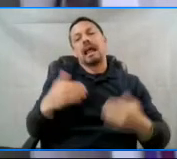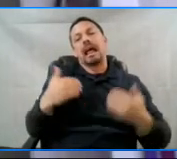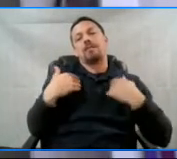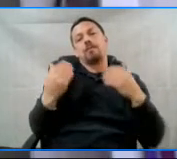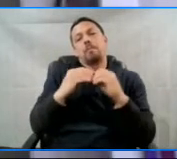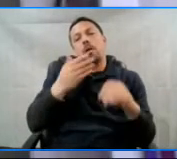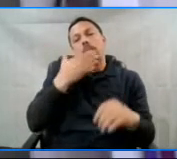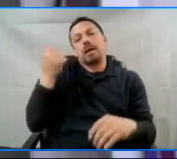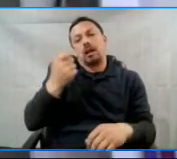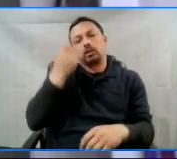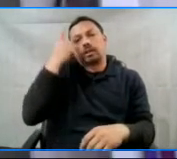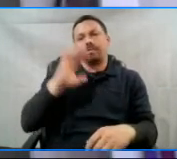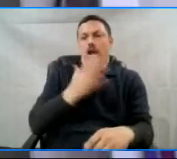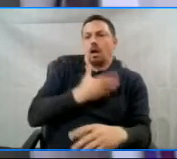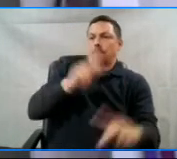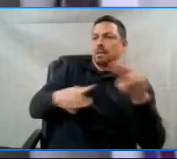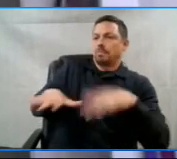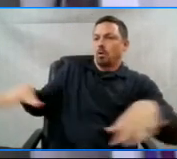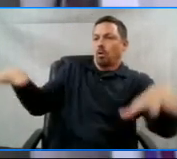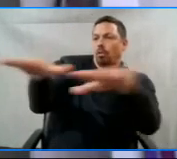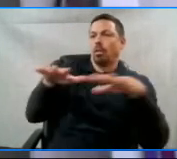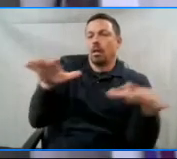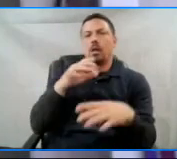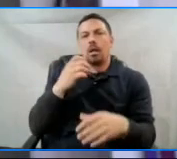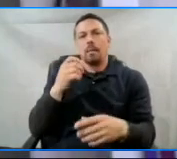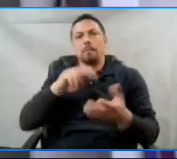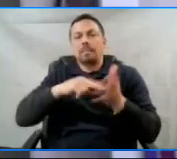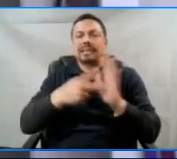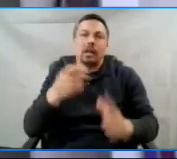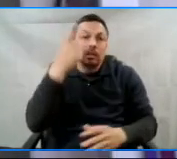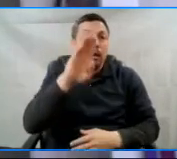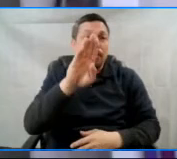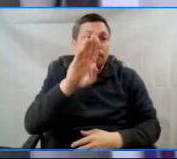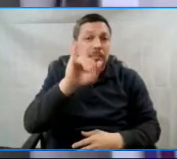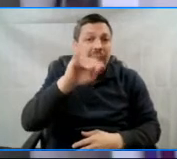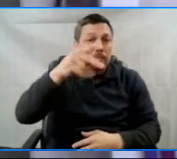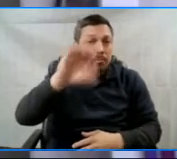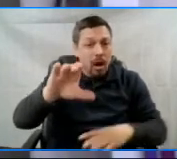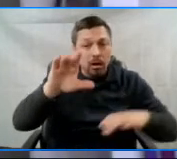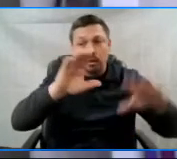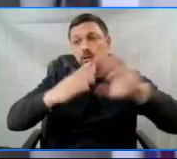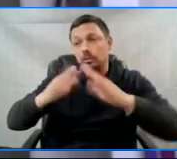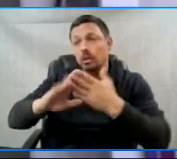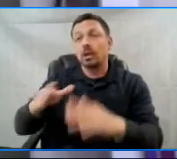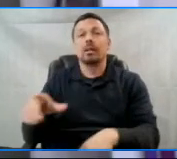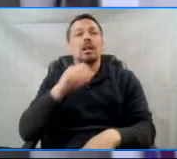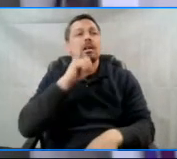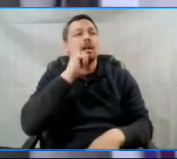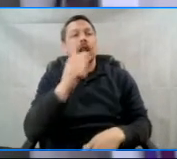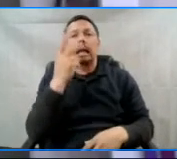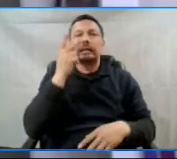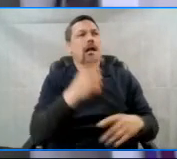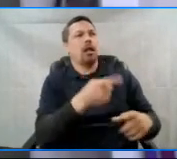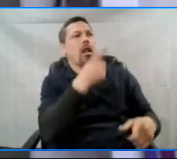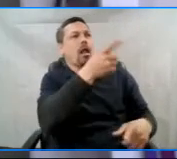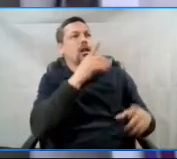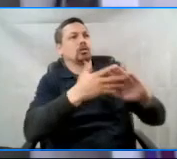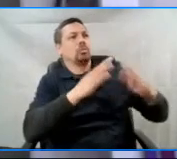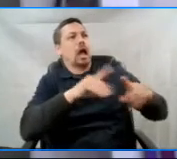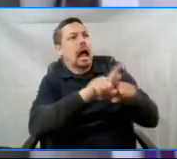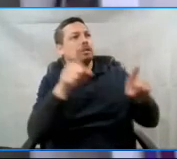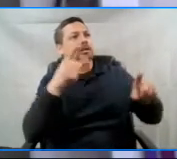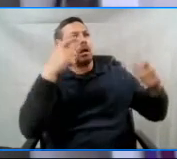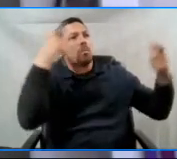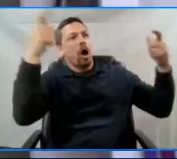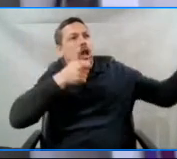our people. That means a better understanding of BIPOC communities, moving away from seeing communities as monoliths, and understanding what is important to people